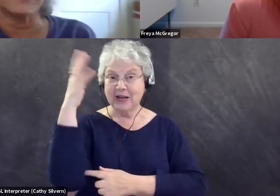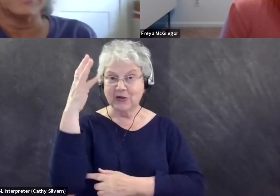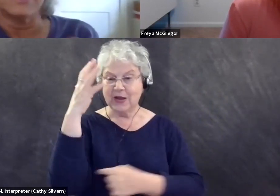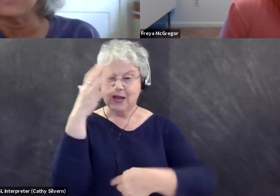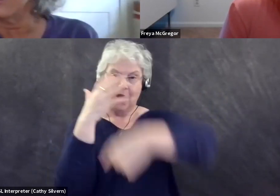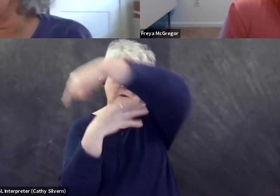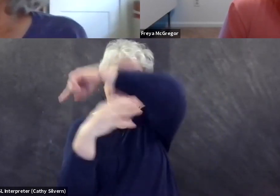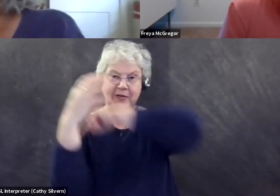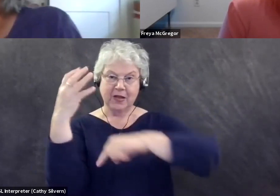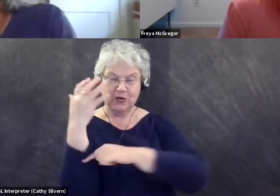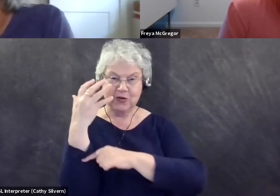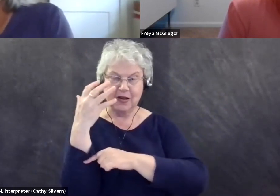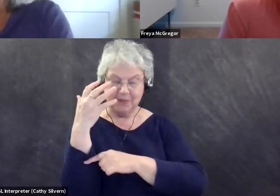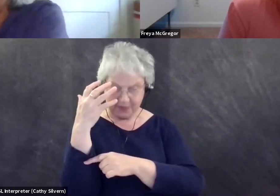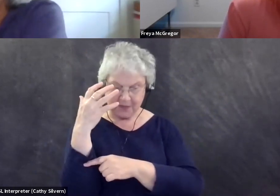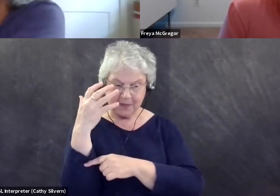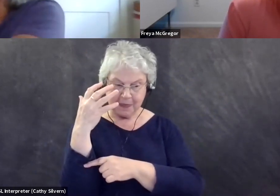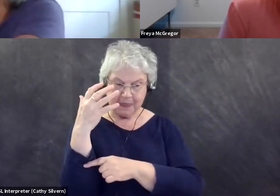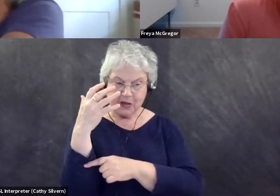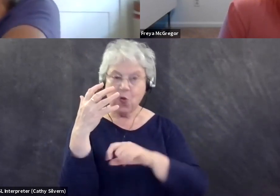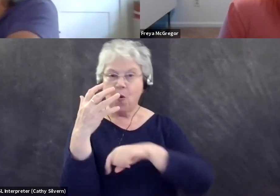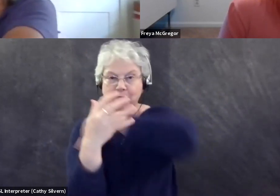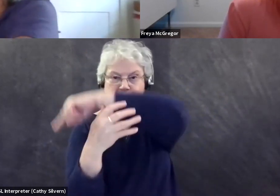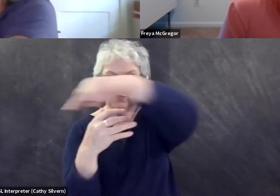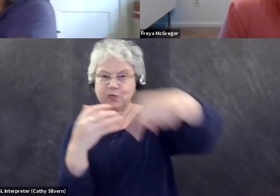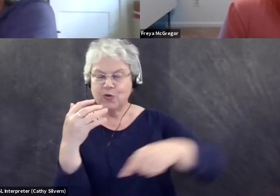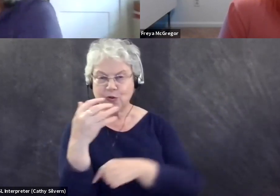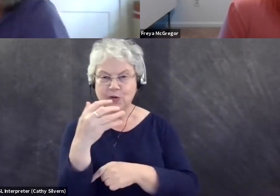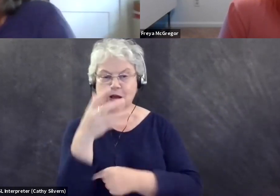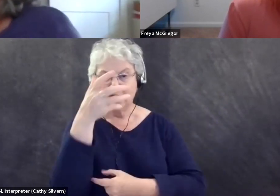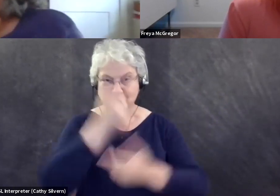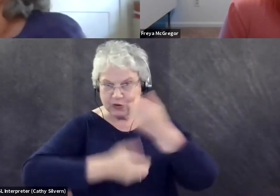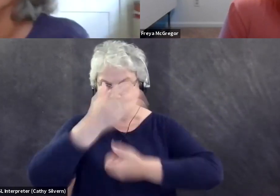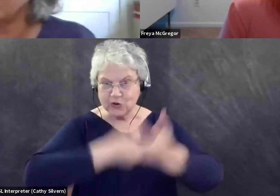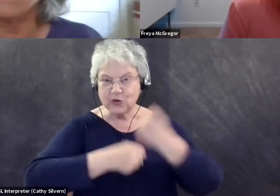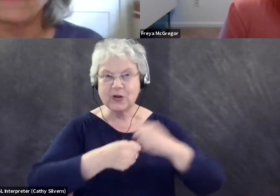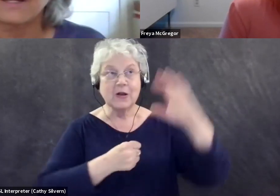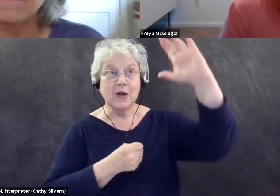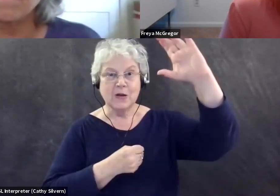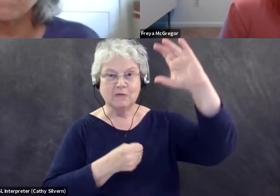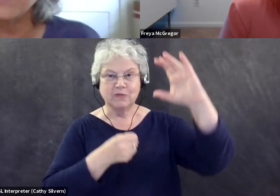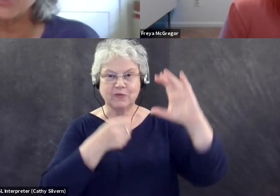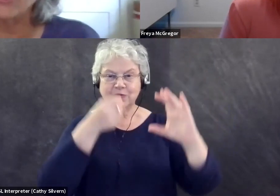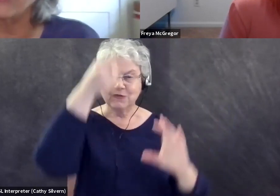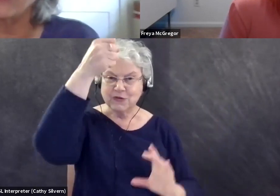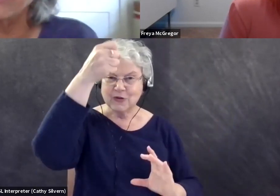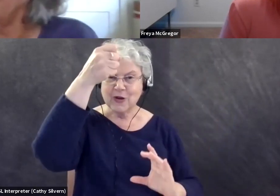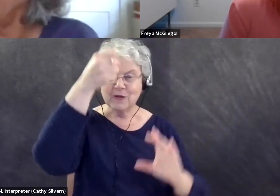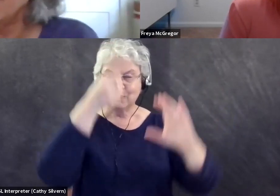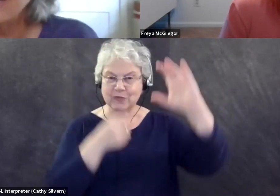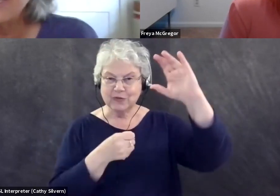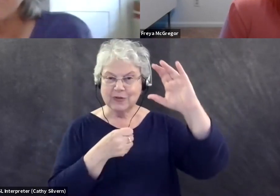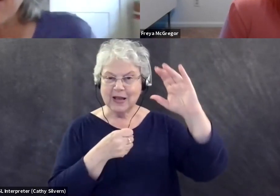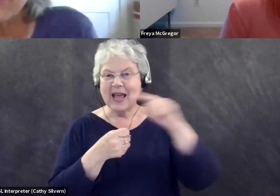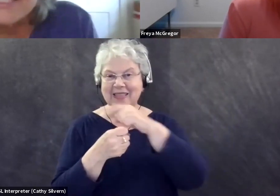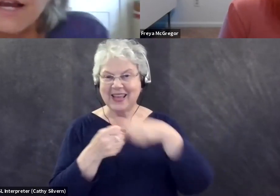fill it. I go back to the chain. I pull the chain back up and then I secure it